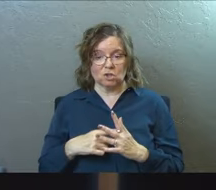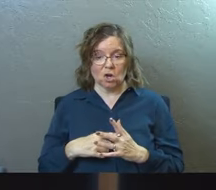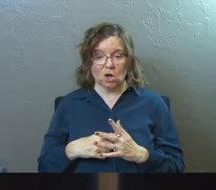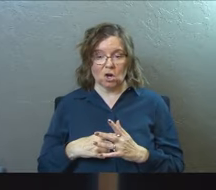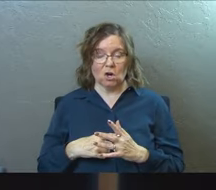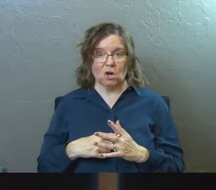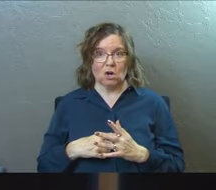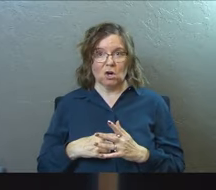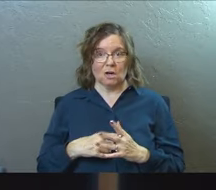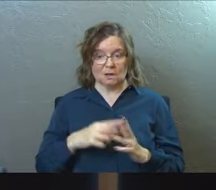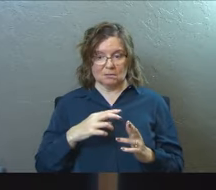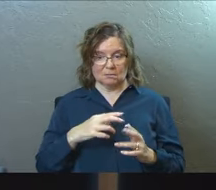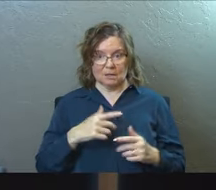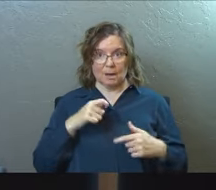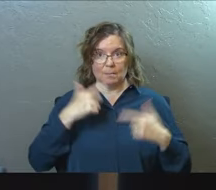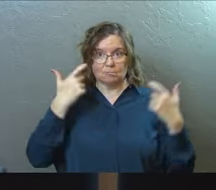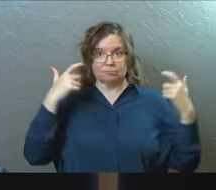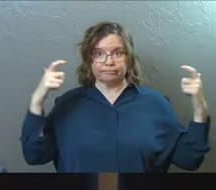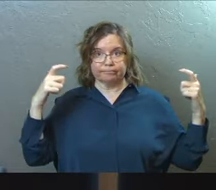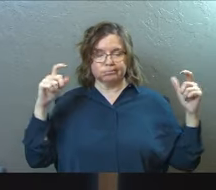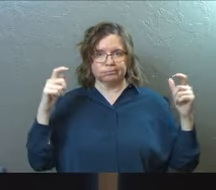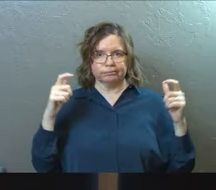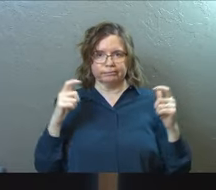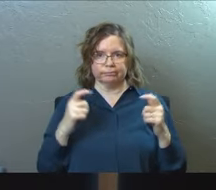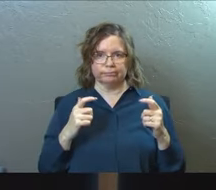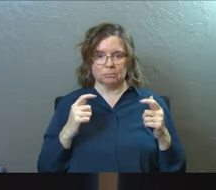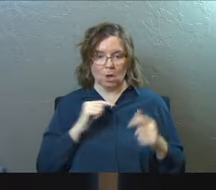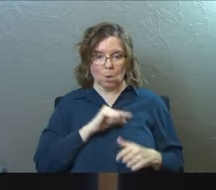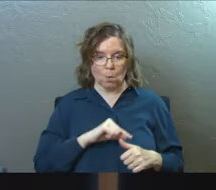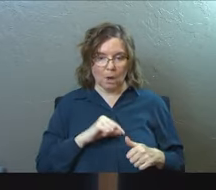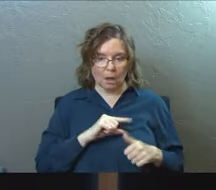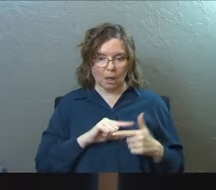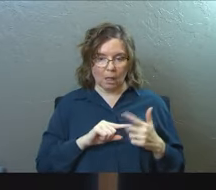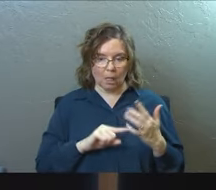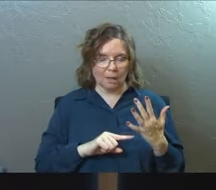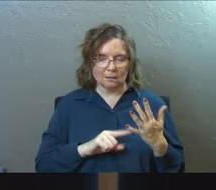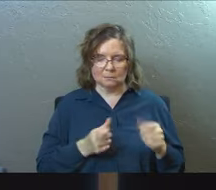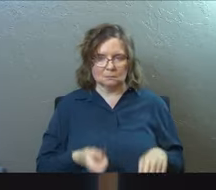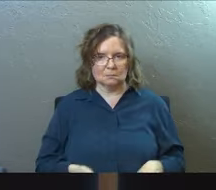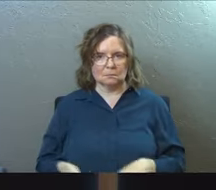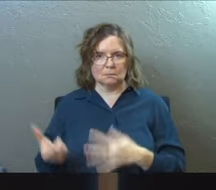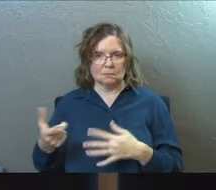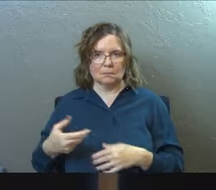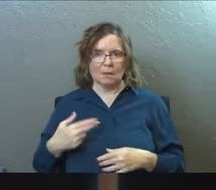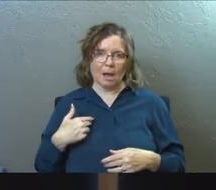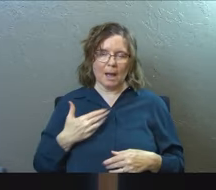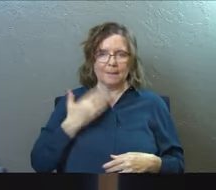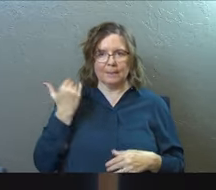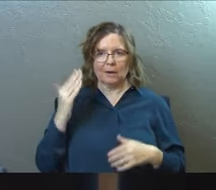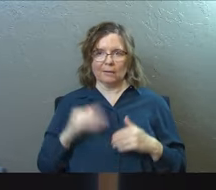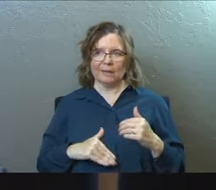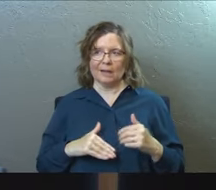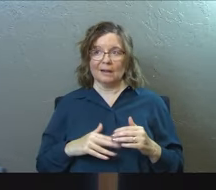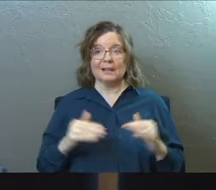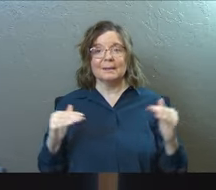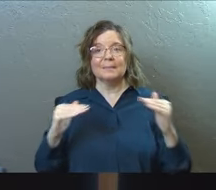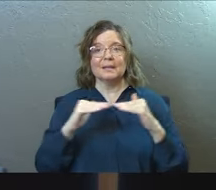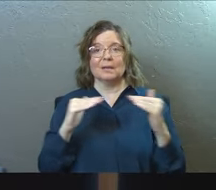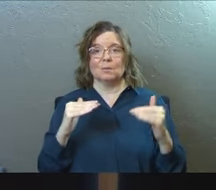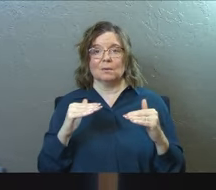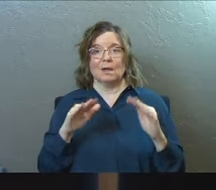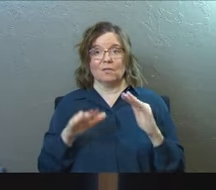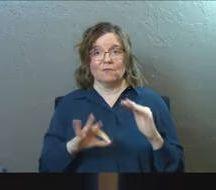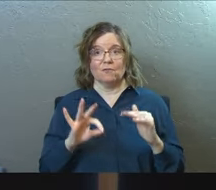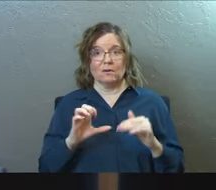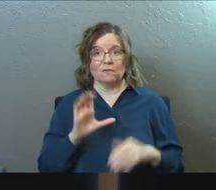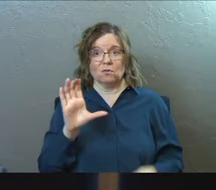emptying ourselves. Emptying ourselves of all of our qualifications, all of our higher thans. Let's be equal at the